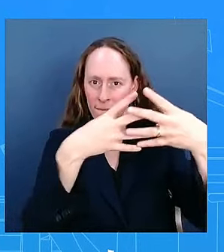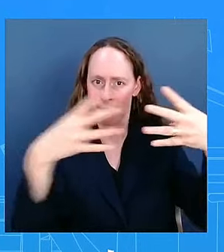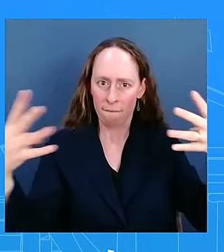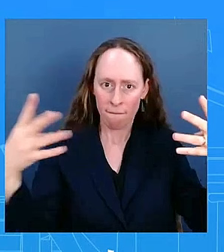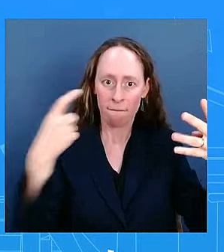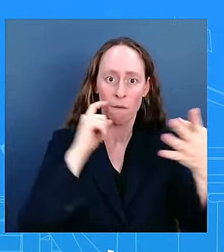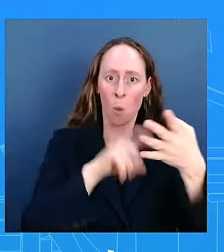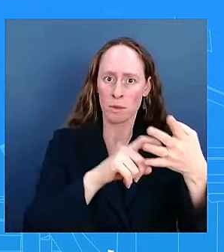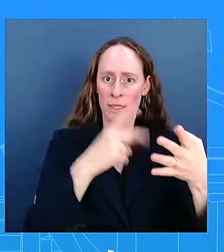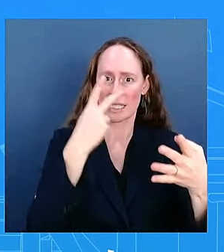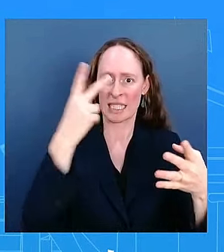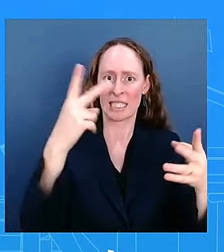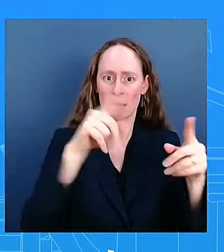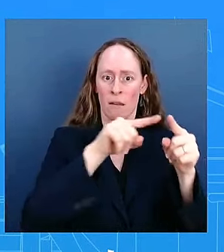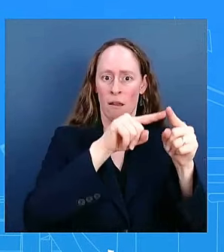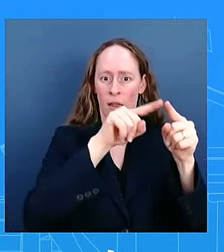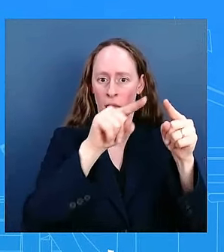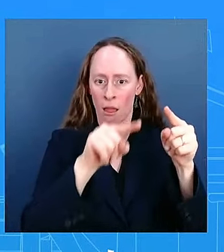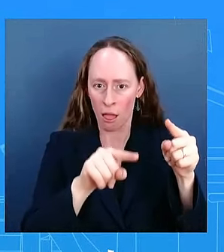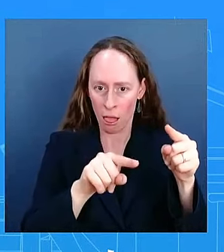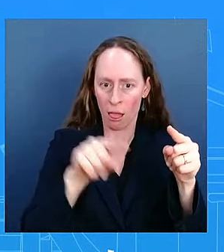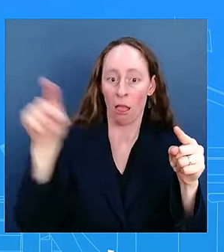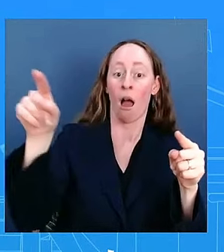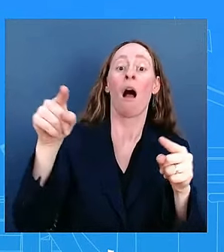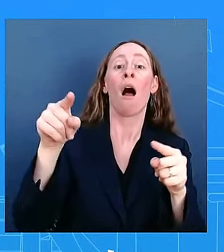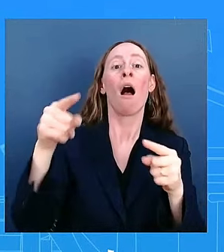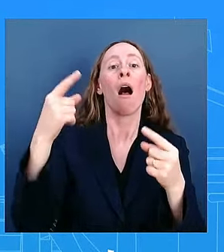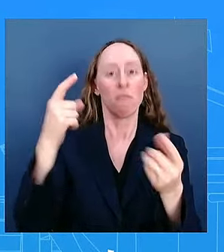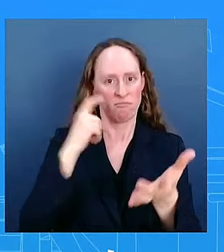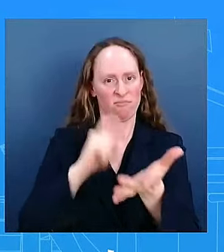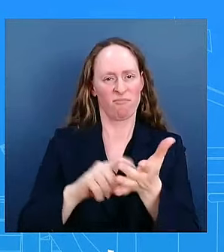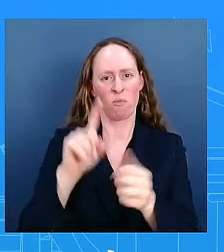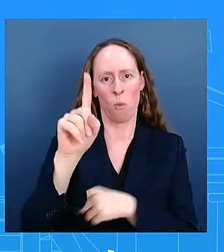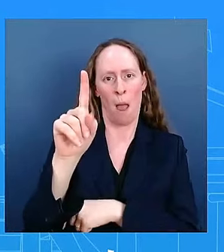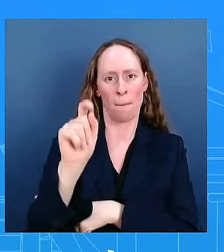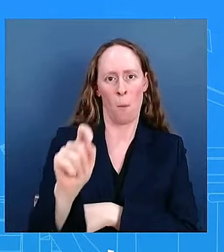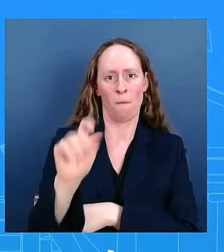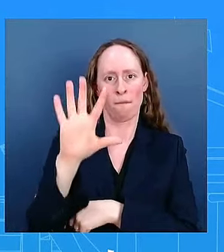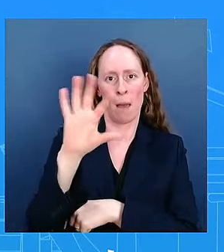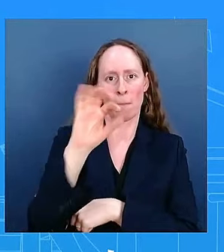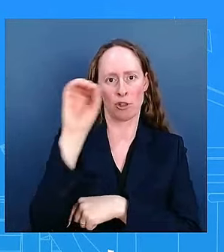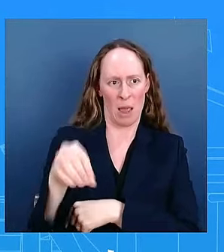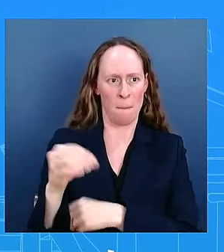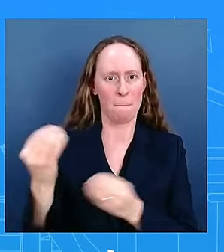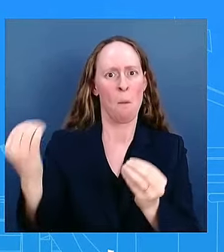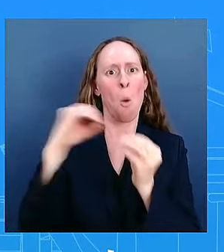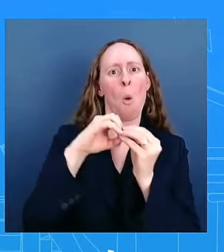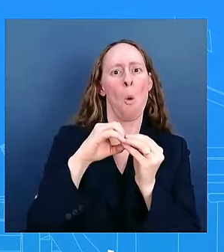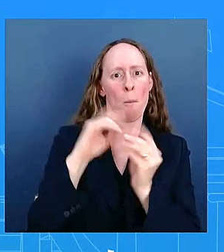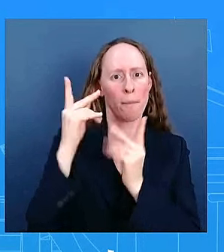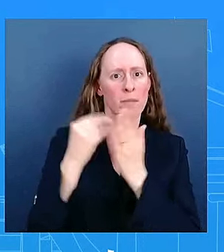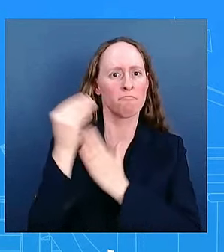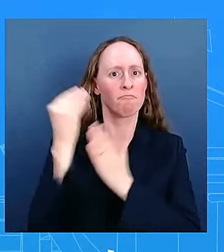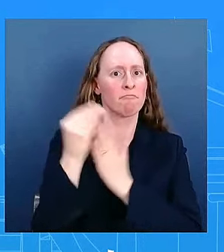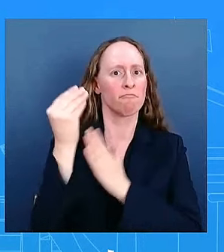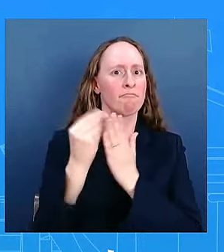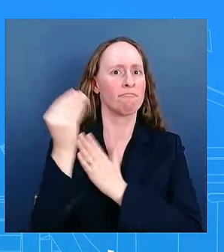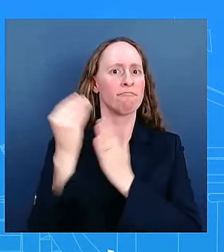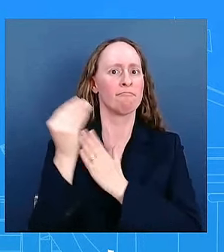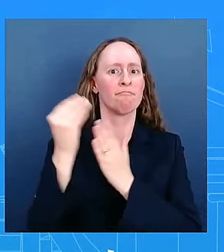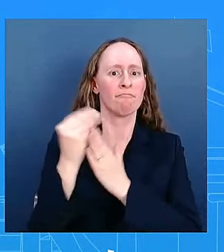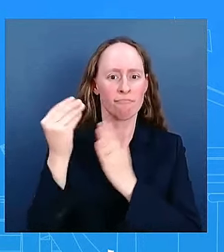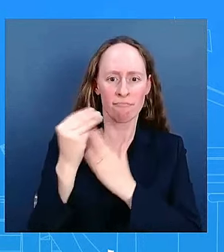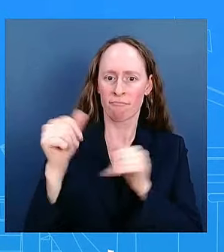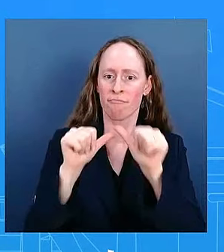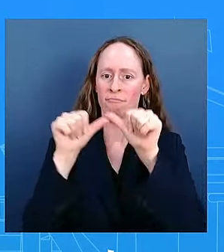quarter consumer spending continues to come in strong backed by the tailwind of a persistently tight labor market and